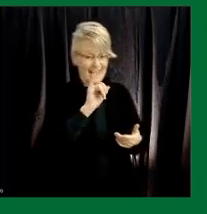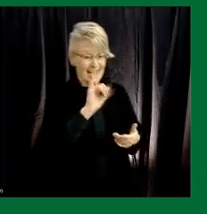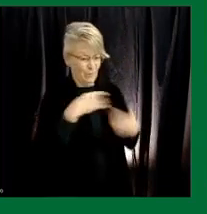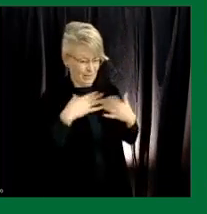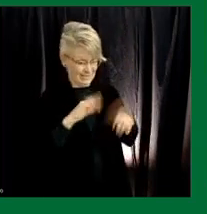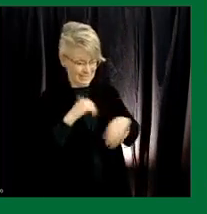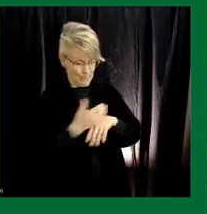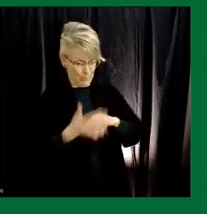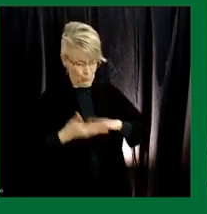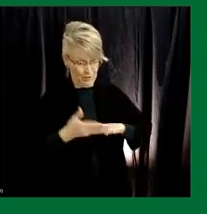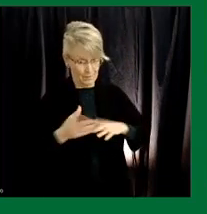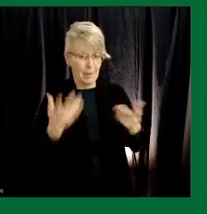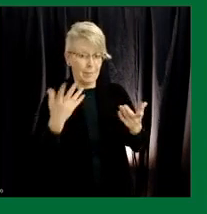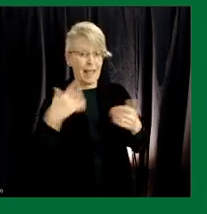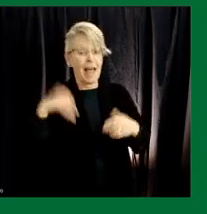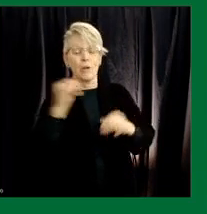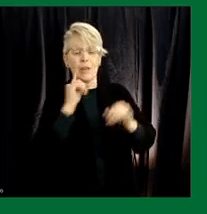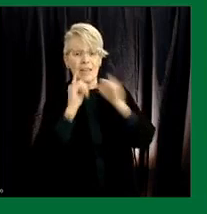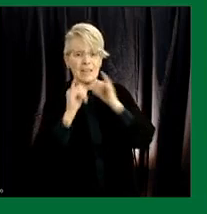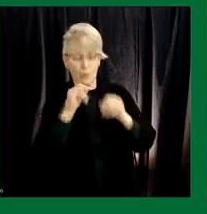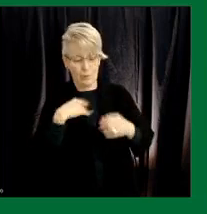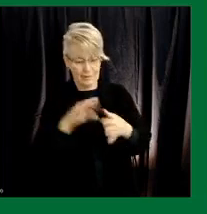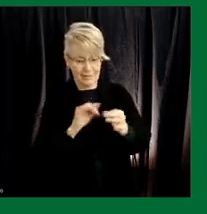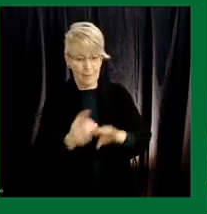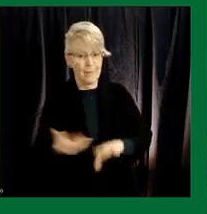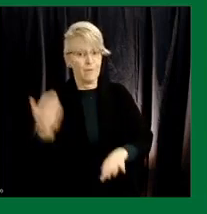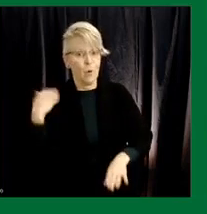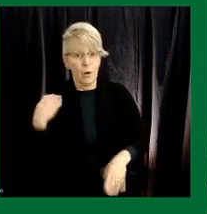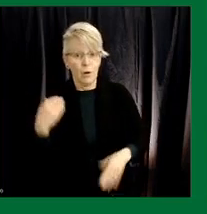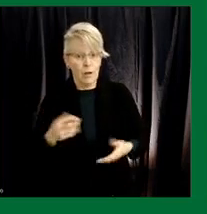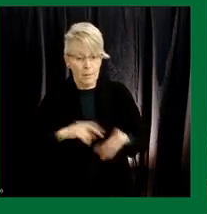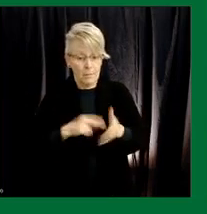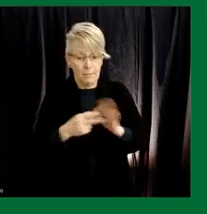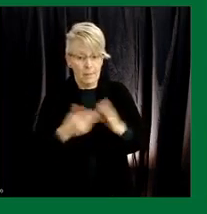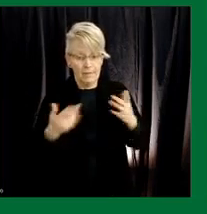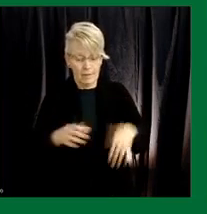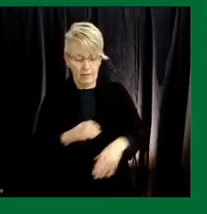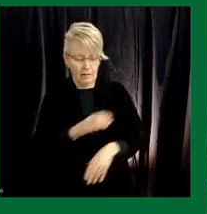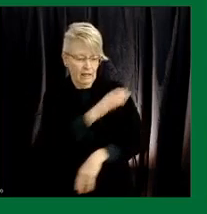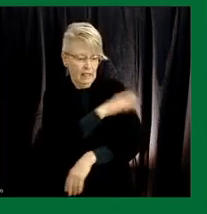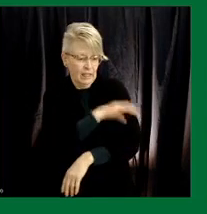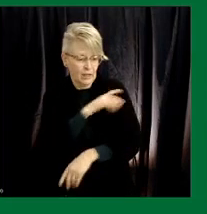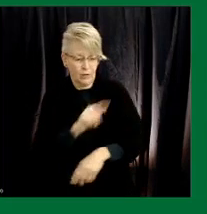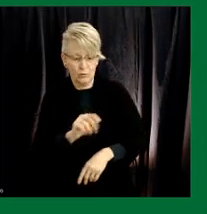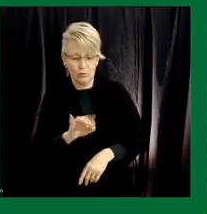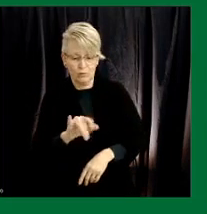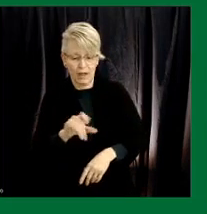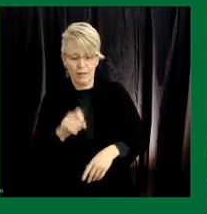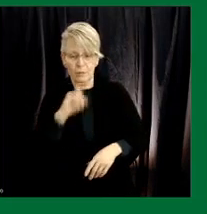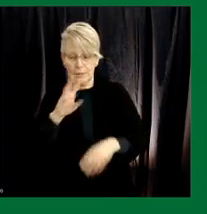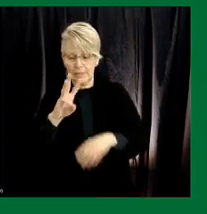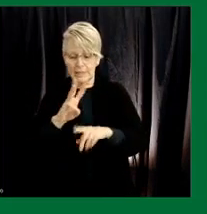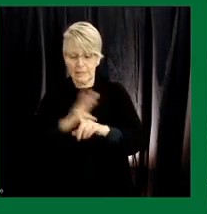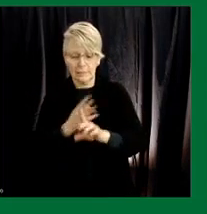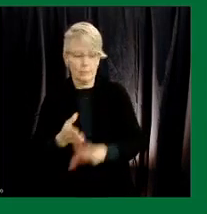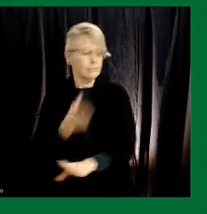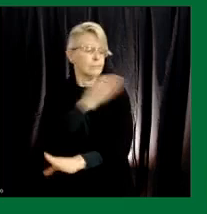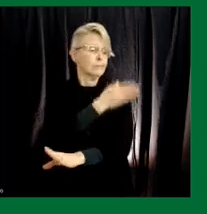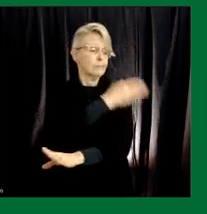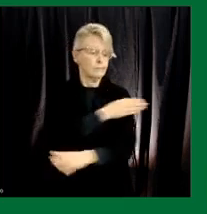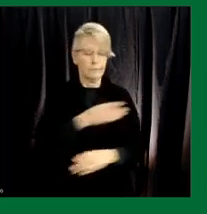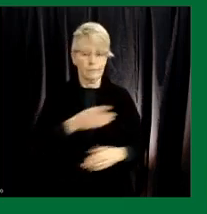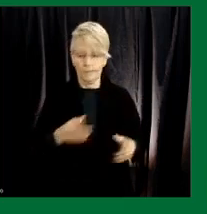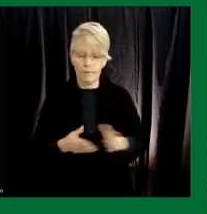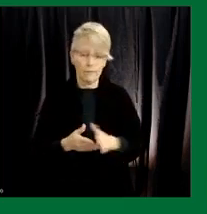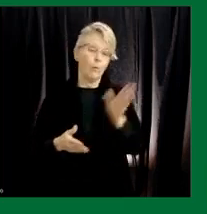on an interview saying this before we would have been in clinical trials six months earlier um we we were one